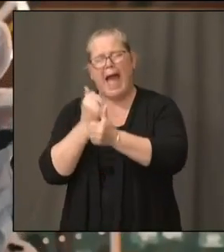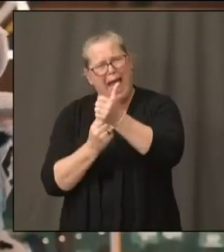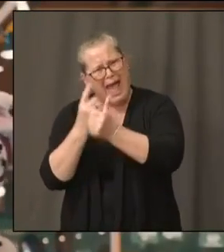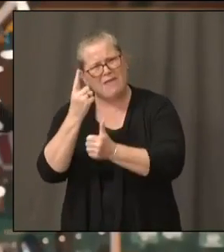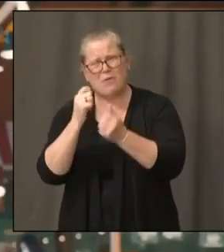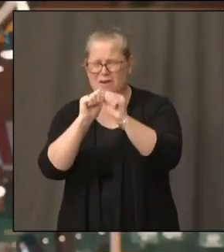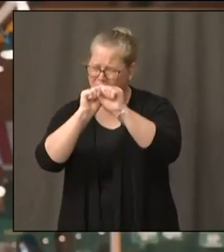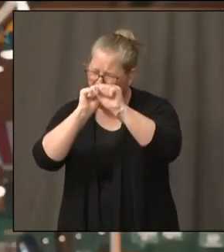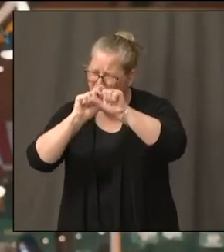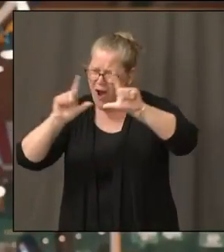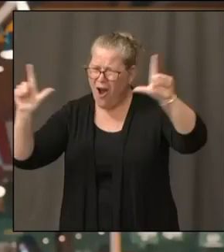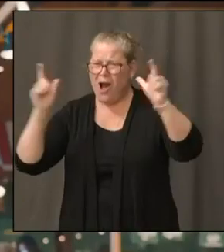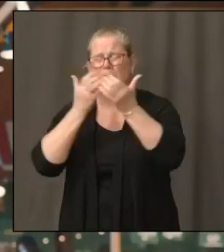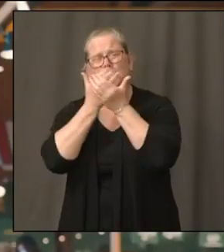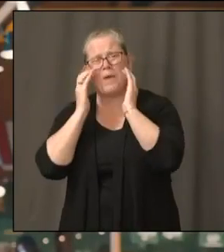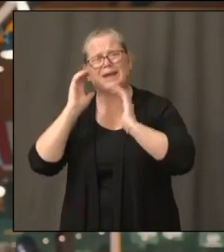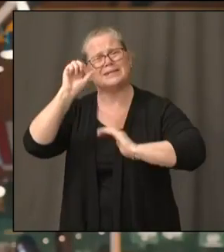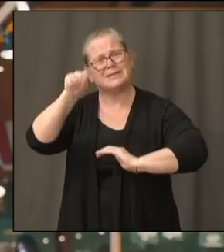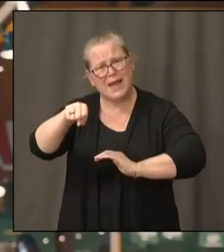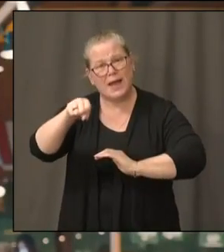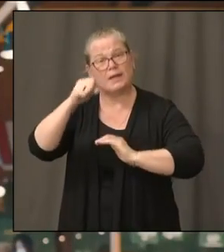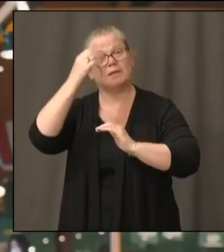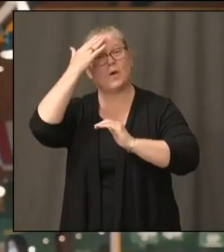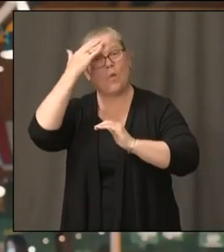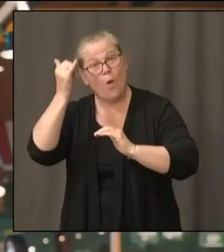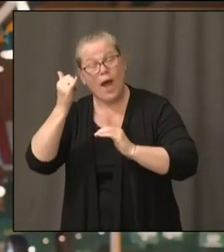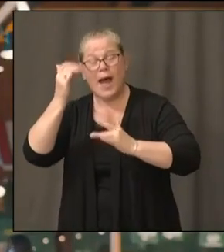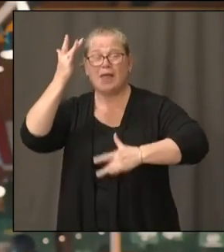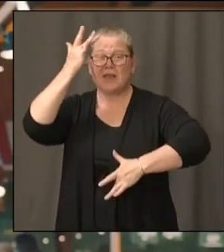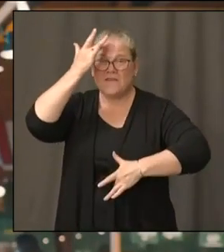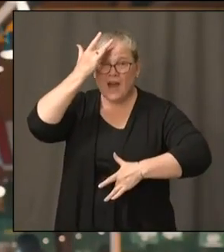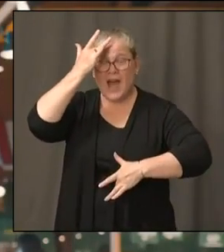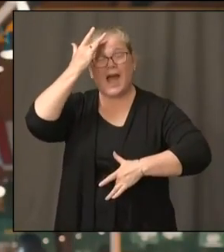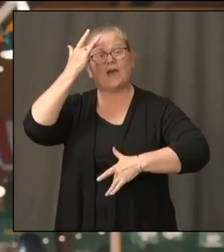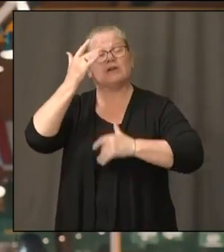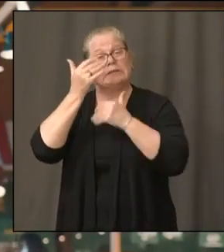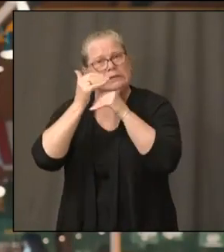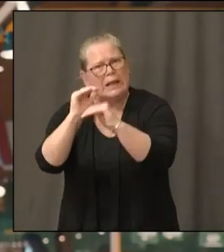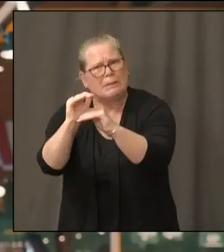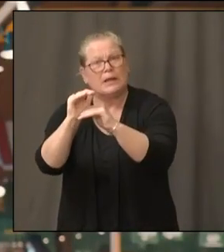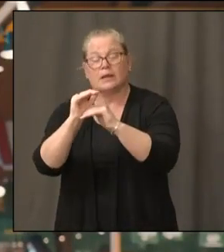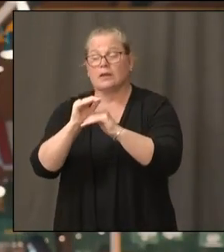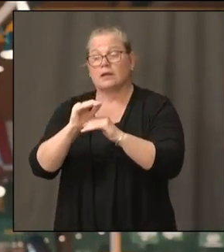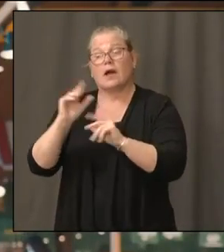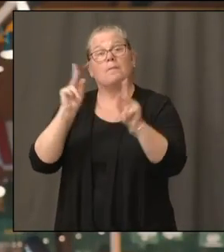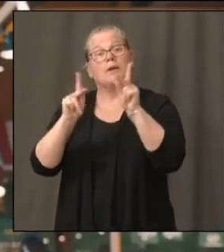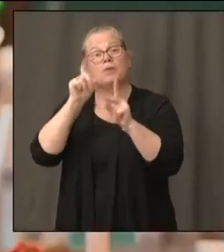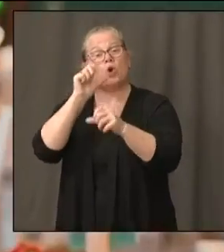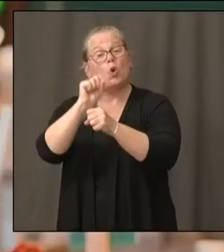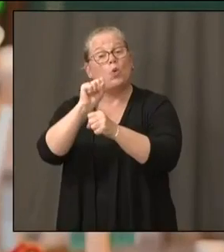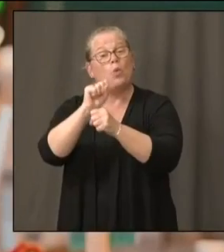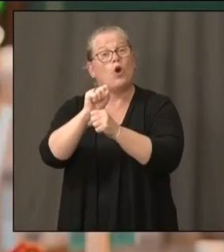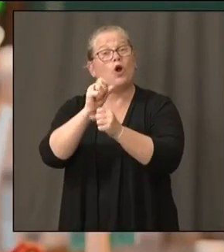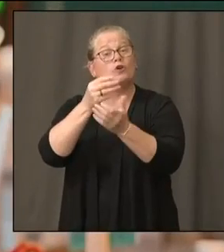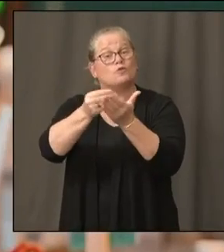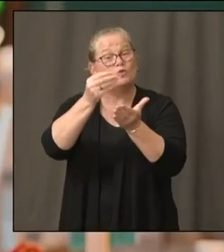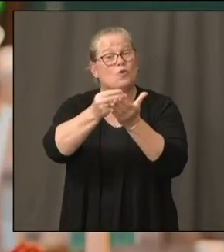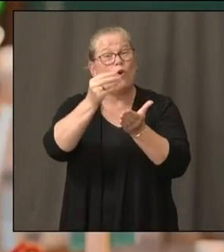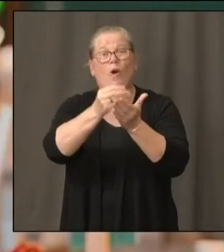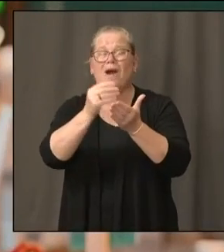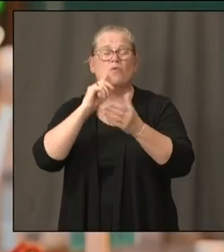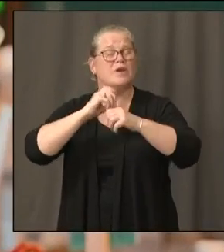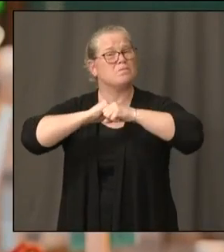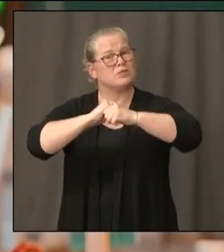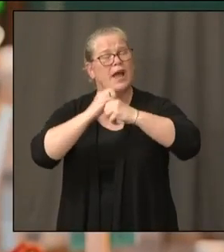That way we reduce the spread of the virus, protect our store workers, and keep getting you everything from fresh produce to